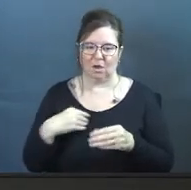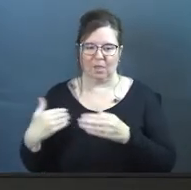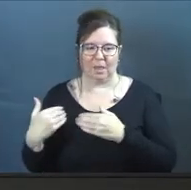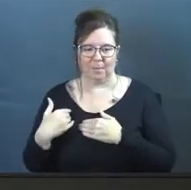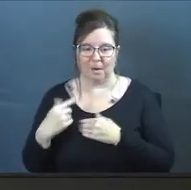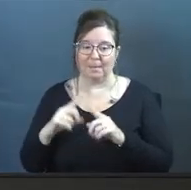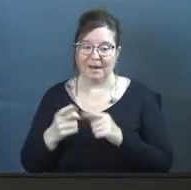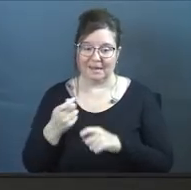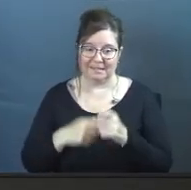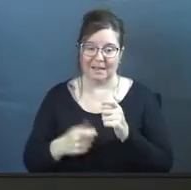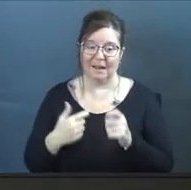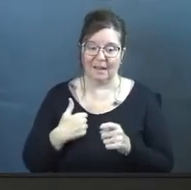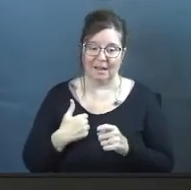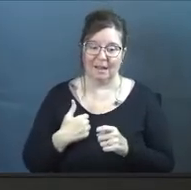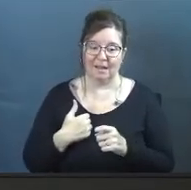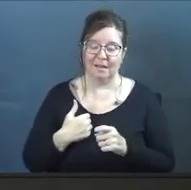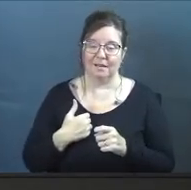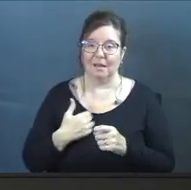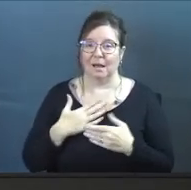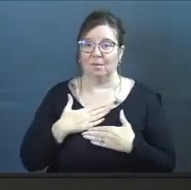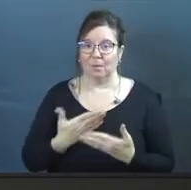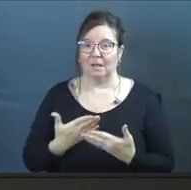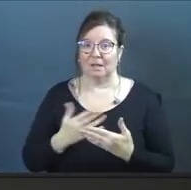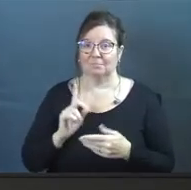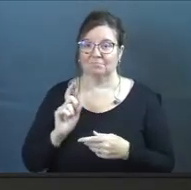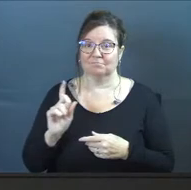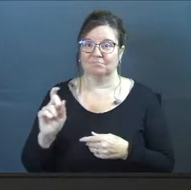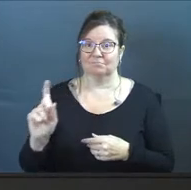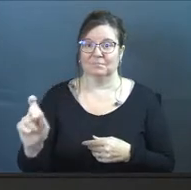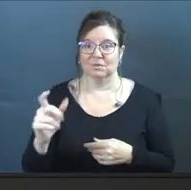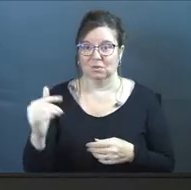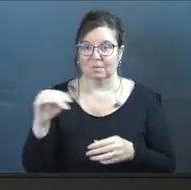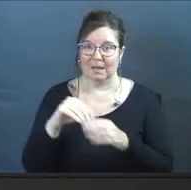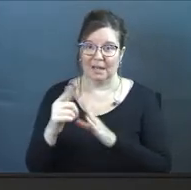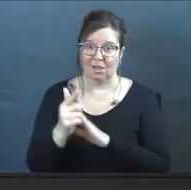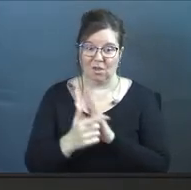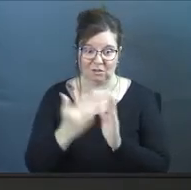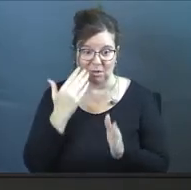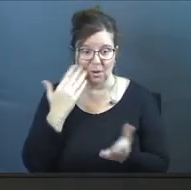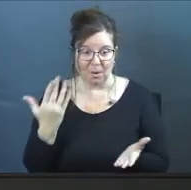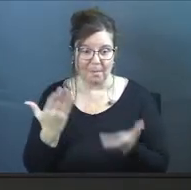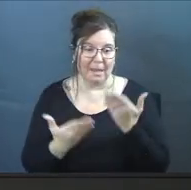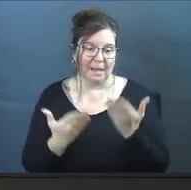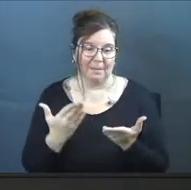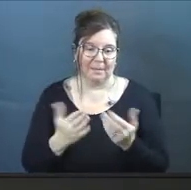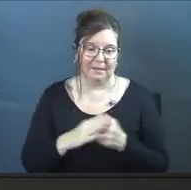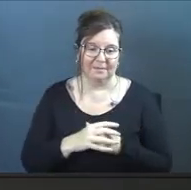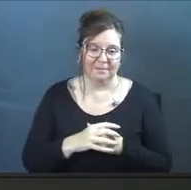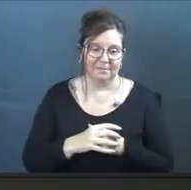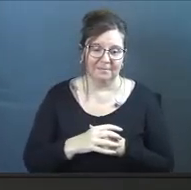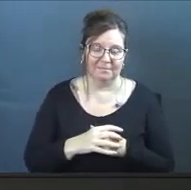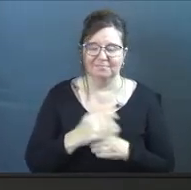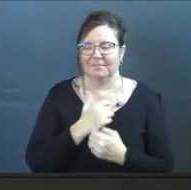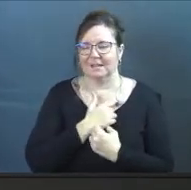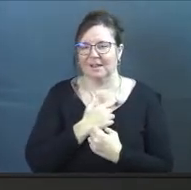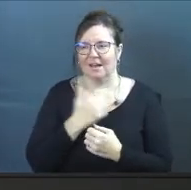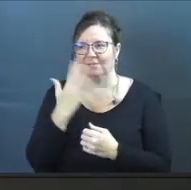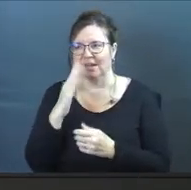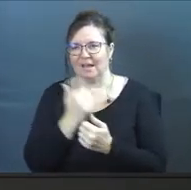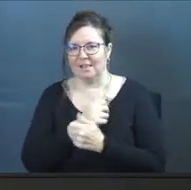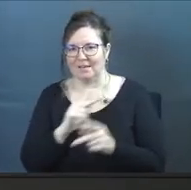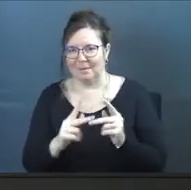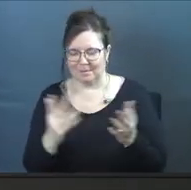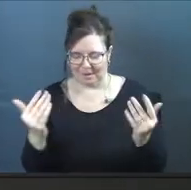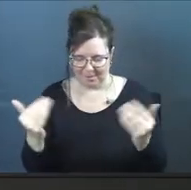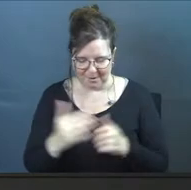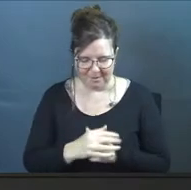burden, but instead I unwillingly go to my in-laws. Uh, you know, maybe, no, I'm just kidding. Love God, love people. Come on y'all.